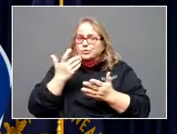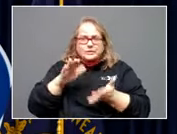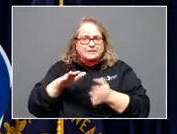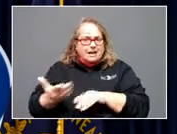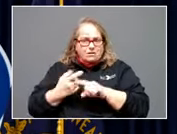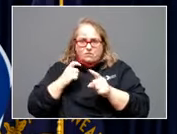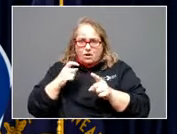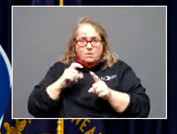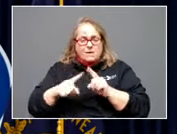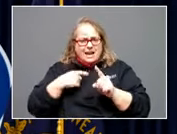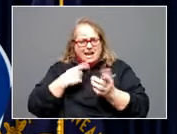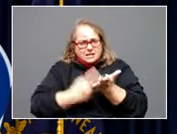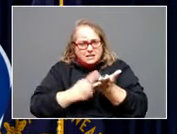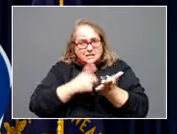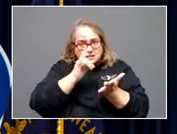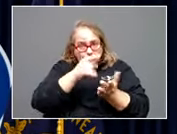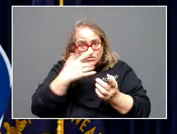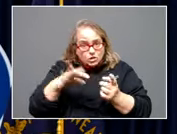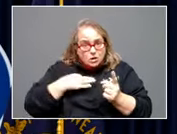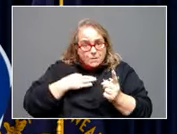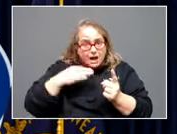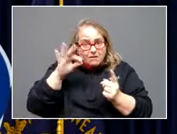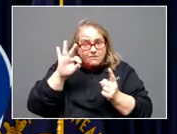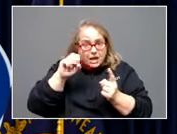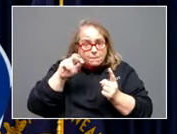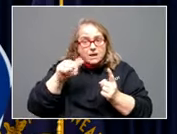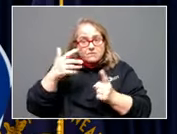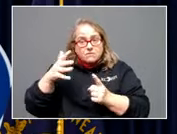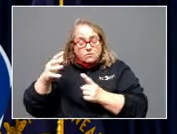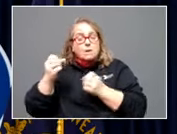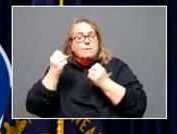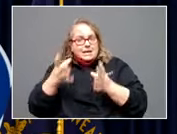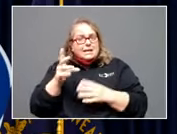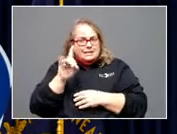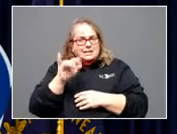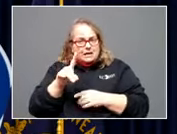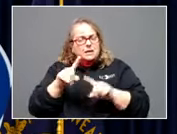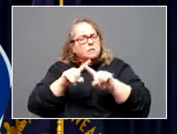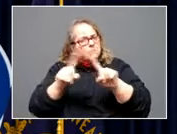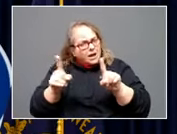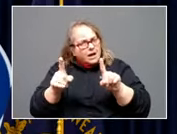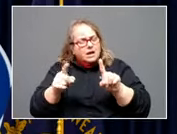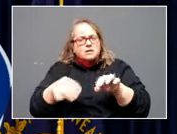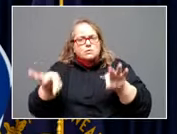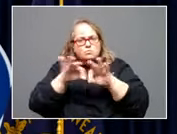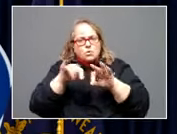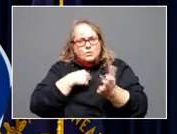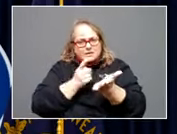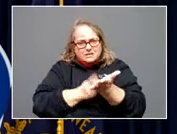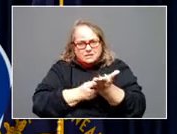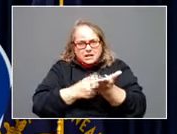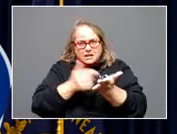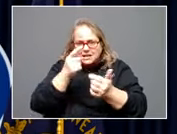they applied and started the process for FEMA? And a whole lot of them had, but it's important that we go through it every single time, the ways